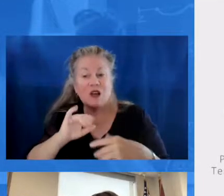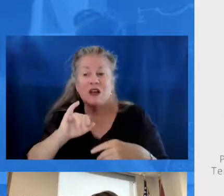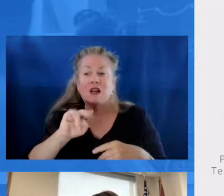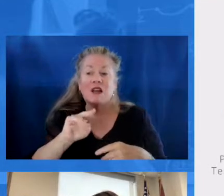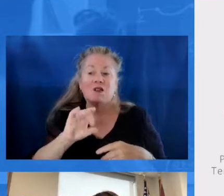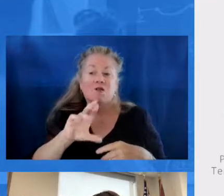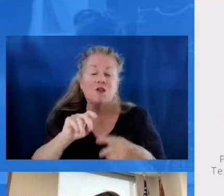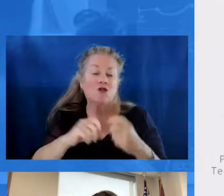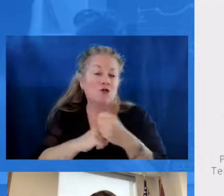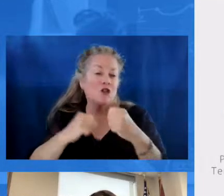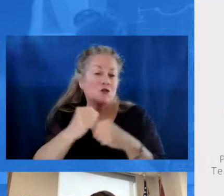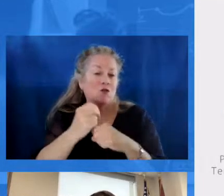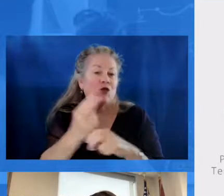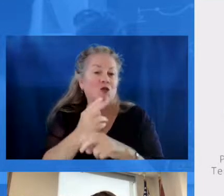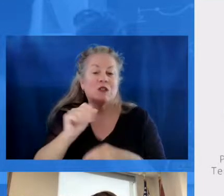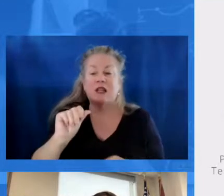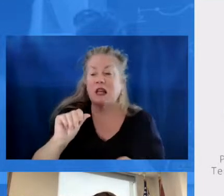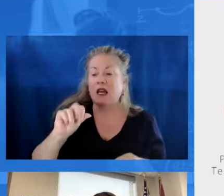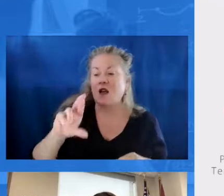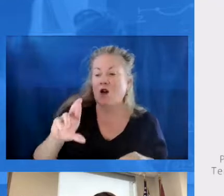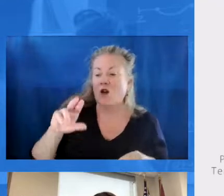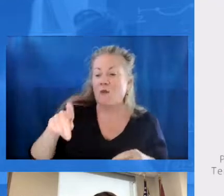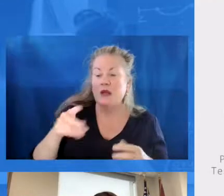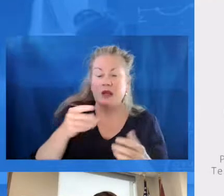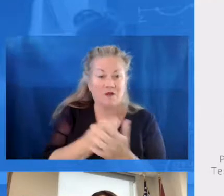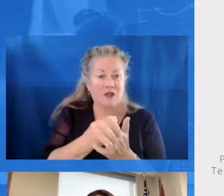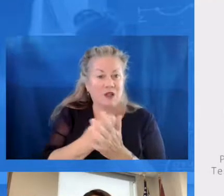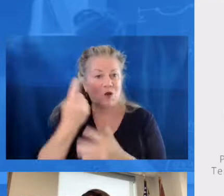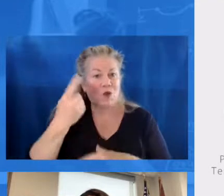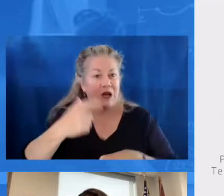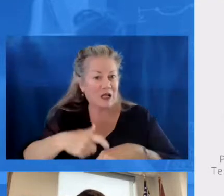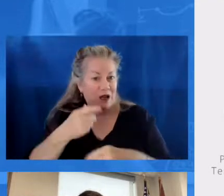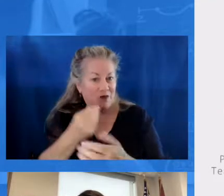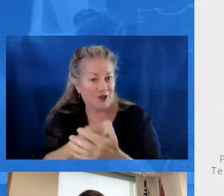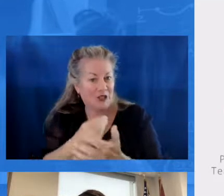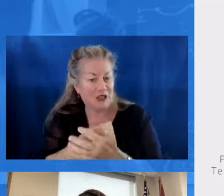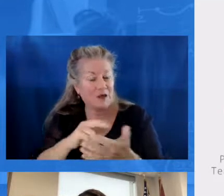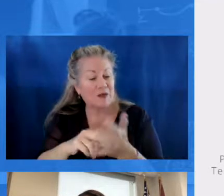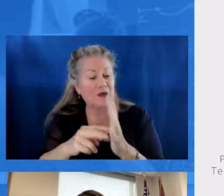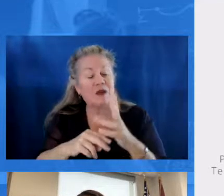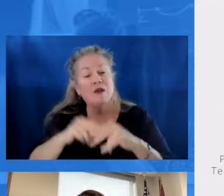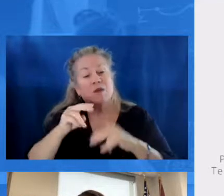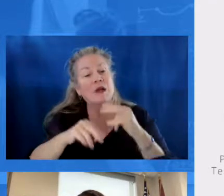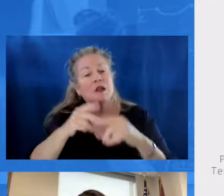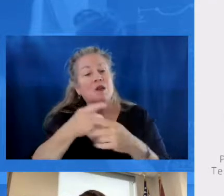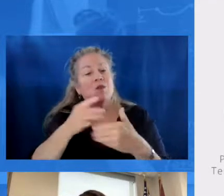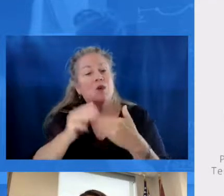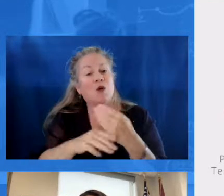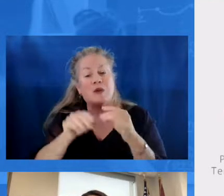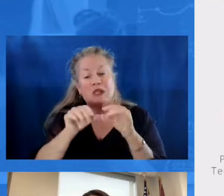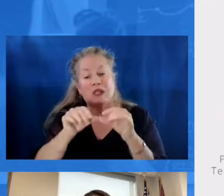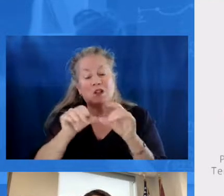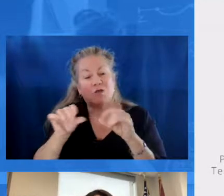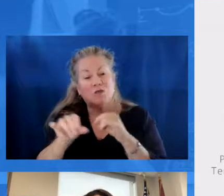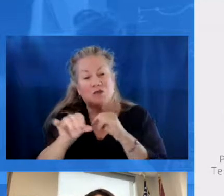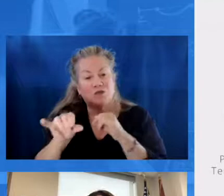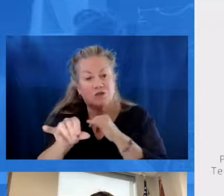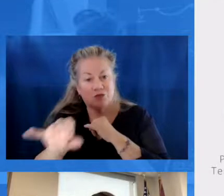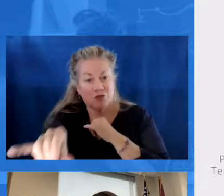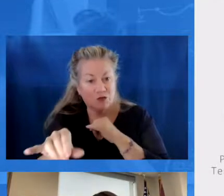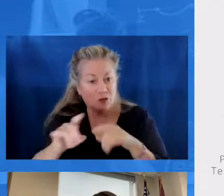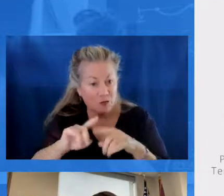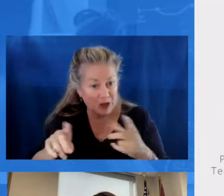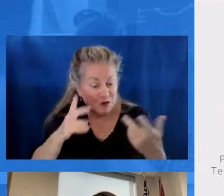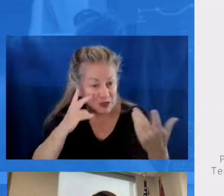of this infrastructure across those programs was using our ARP funding. This one-time funding allowed us to build the programming that will then continue